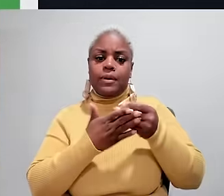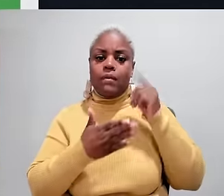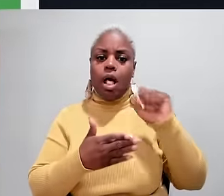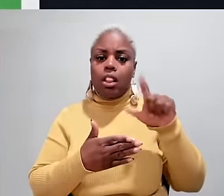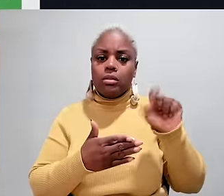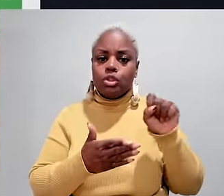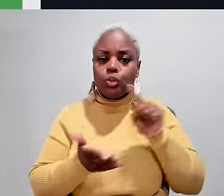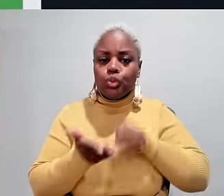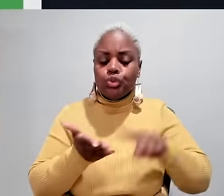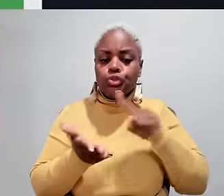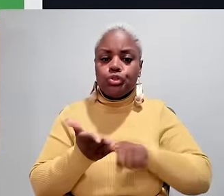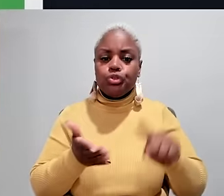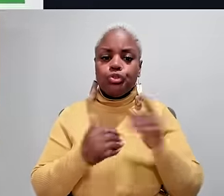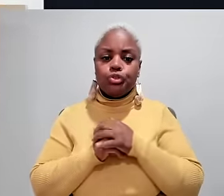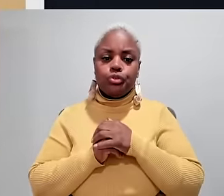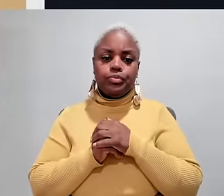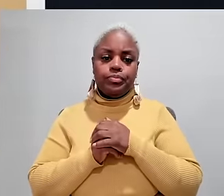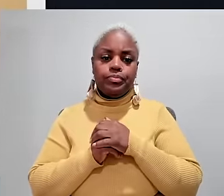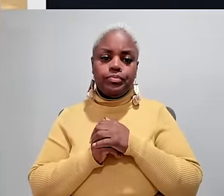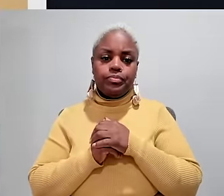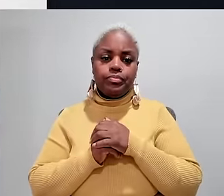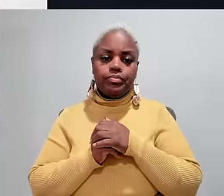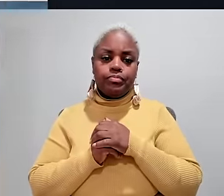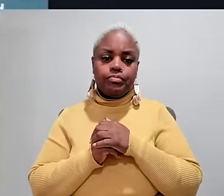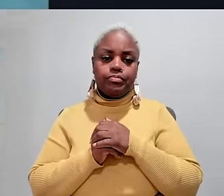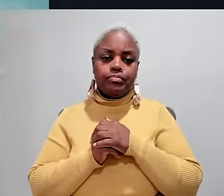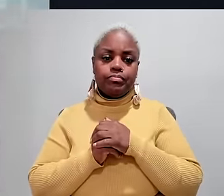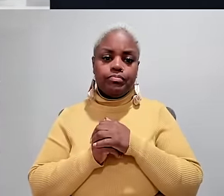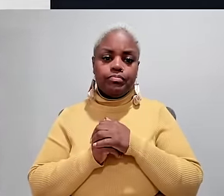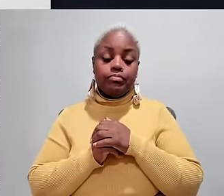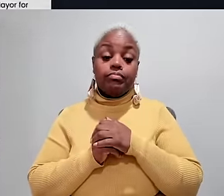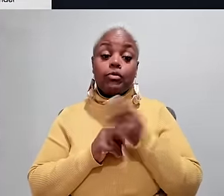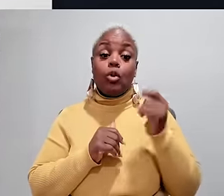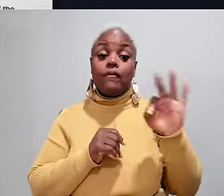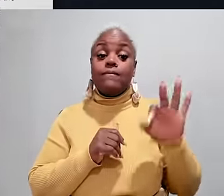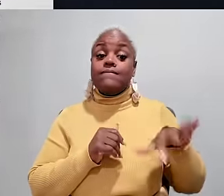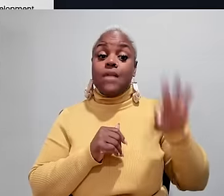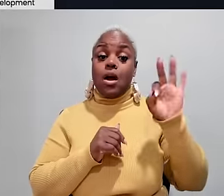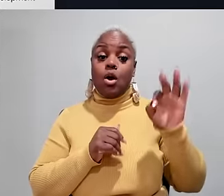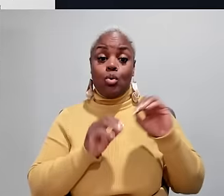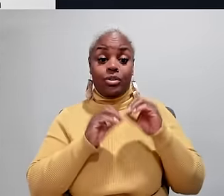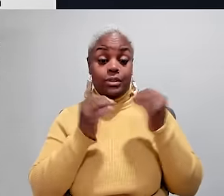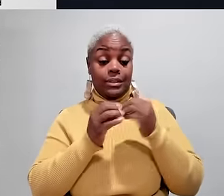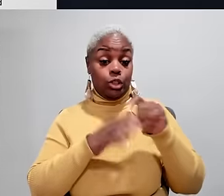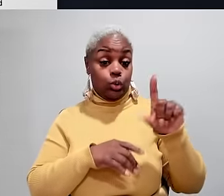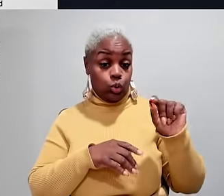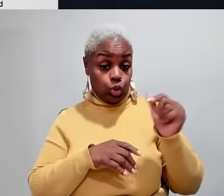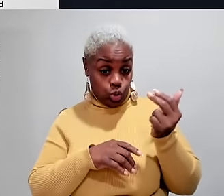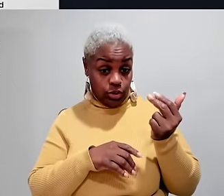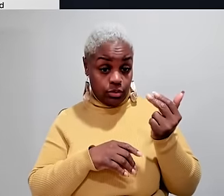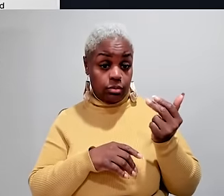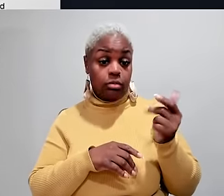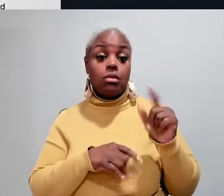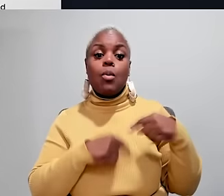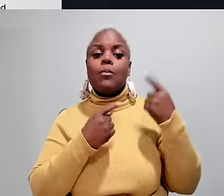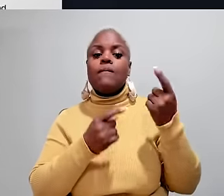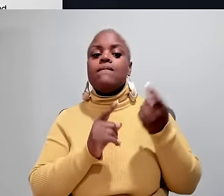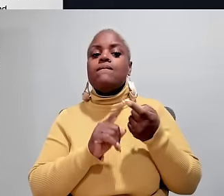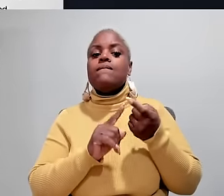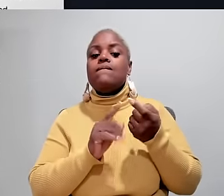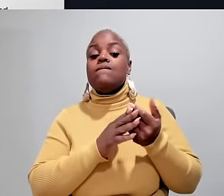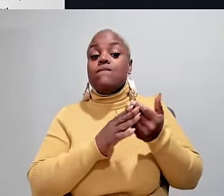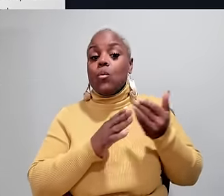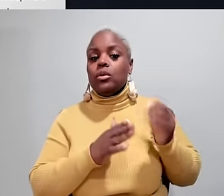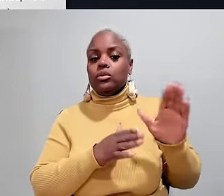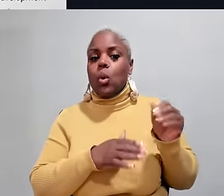ALS his nonprofit raising money for ALS research dr. off founded the organization in 2013